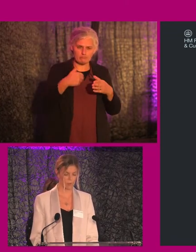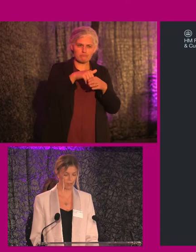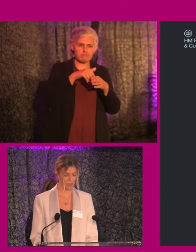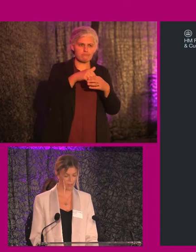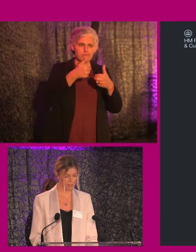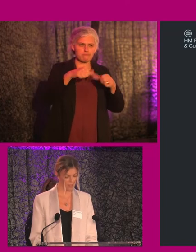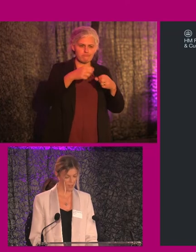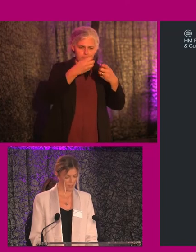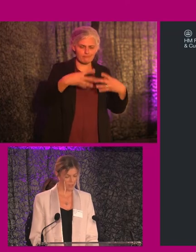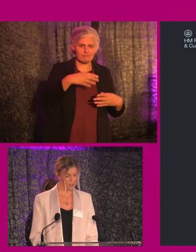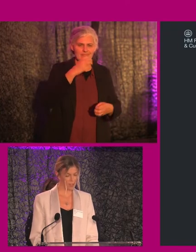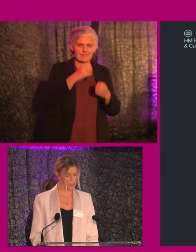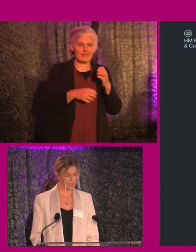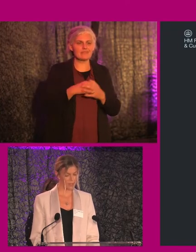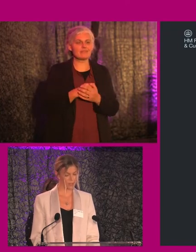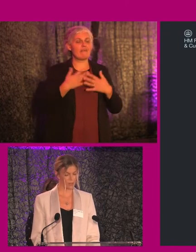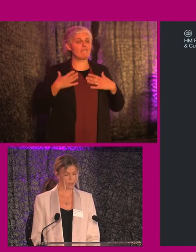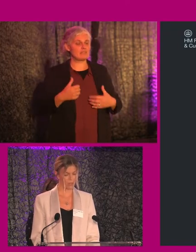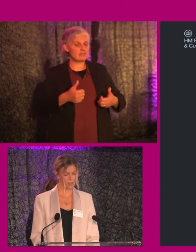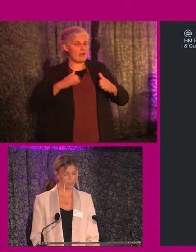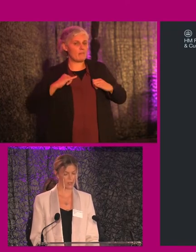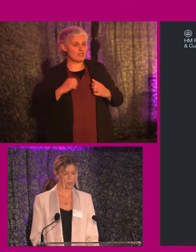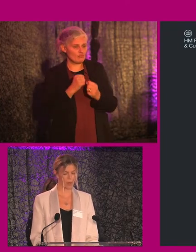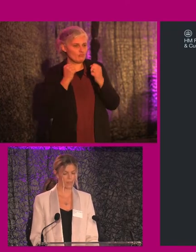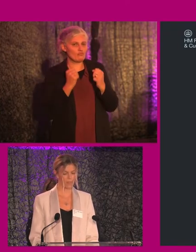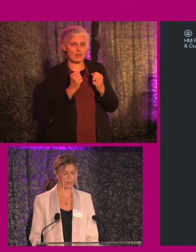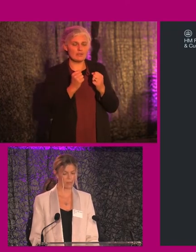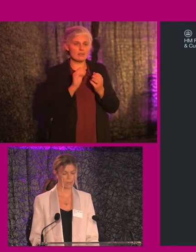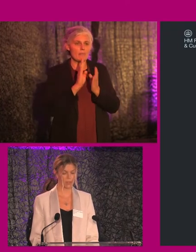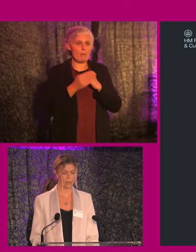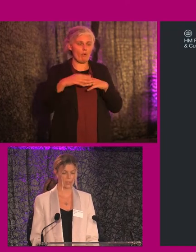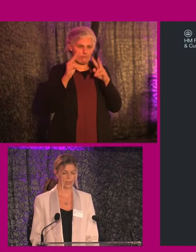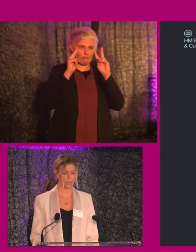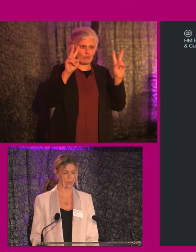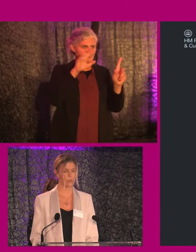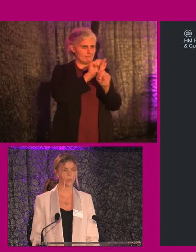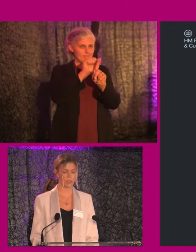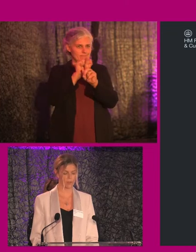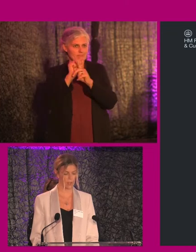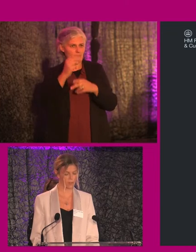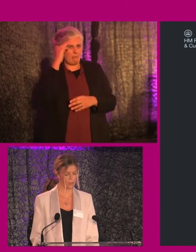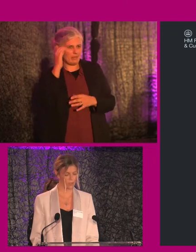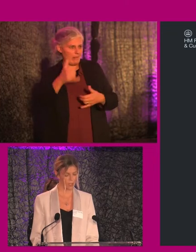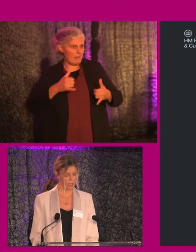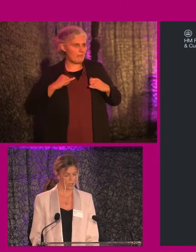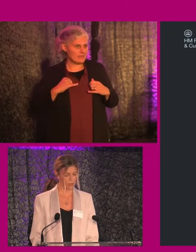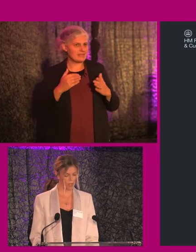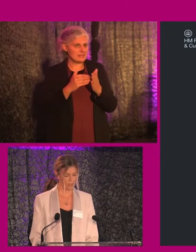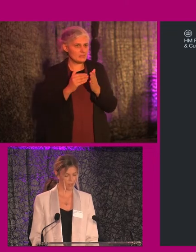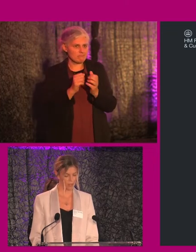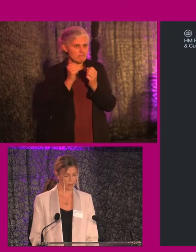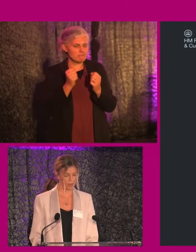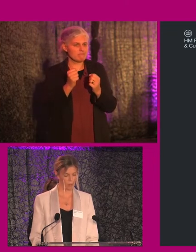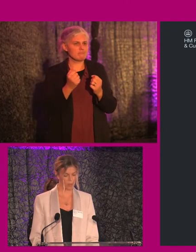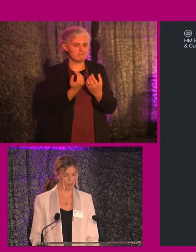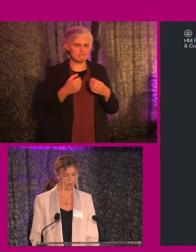in most workforces. Physical abilities and constraints tend to be more visible, mental abilities and constraints less so. To strive